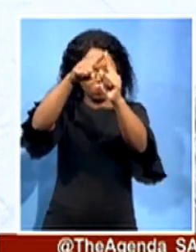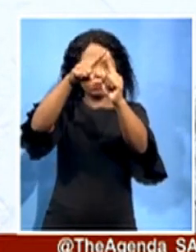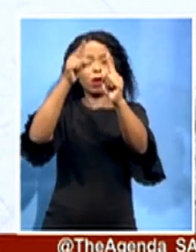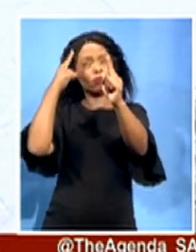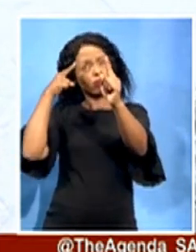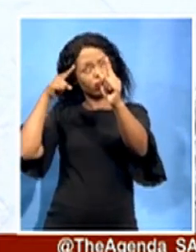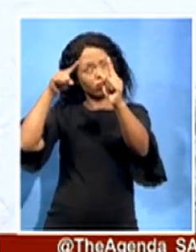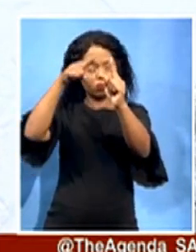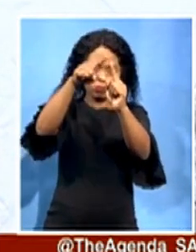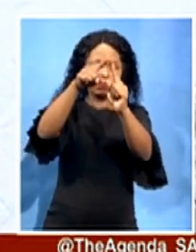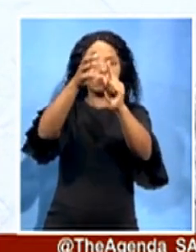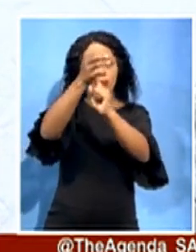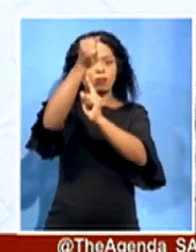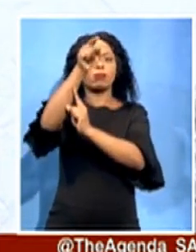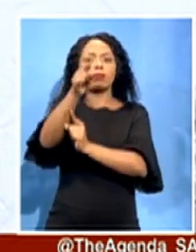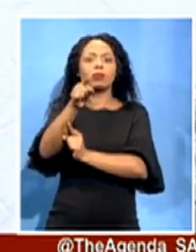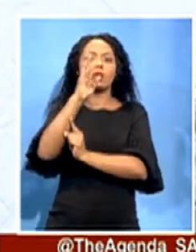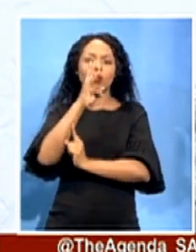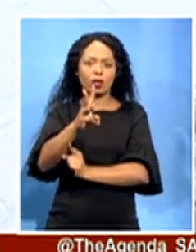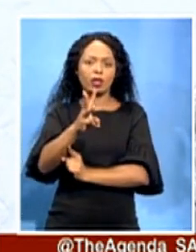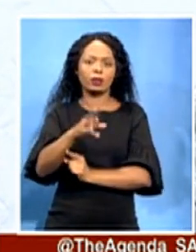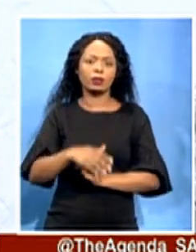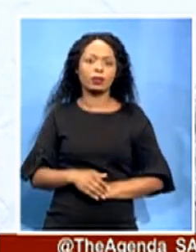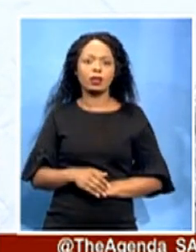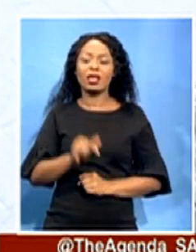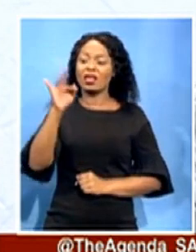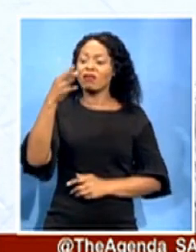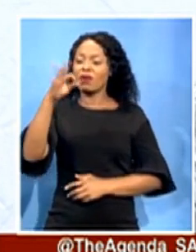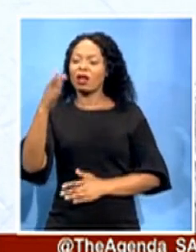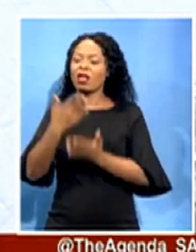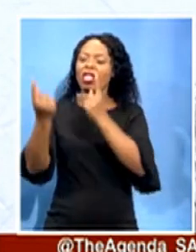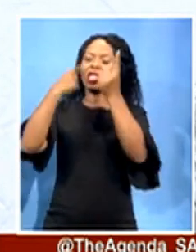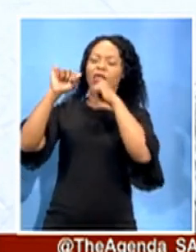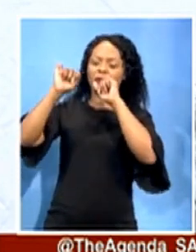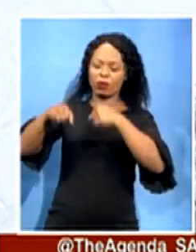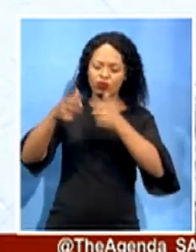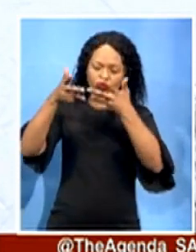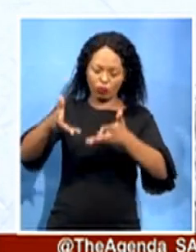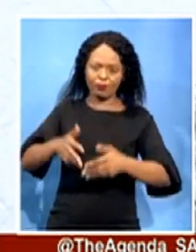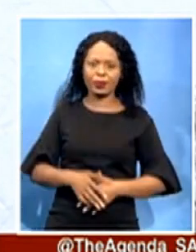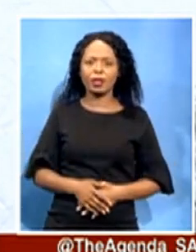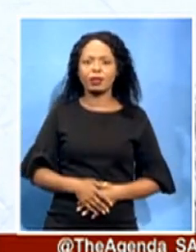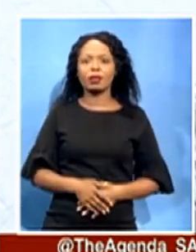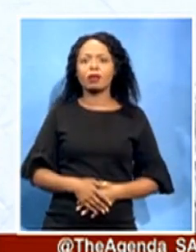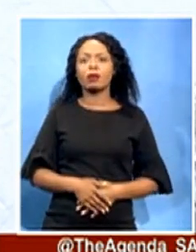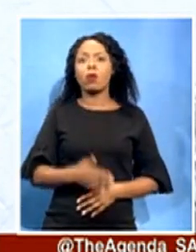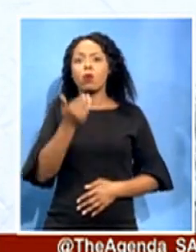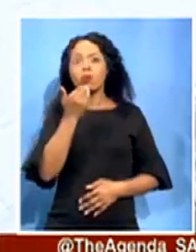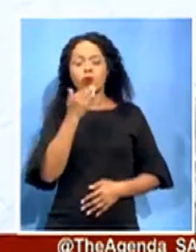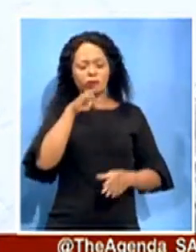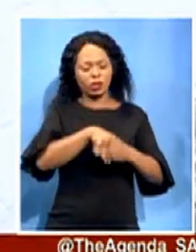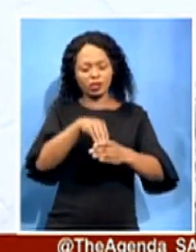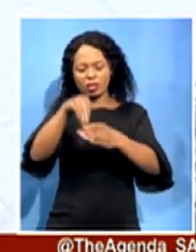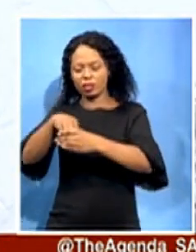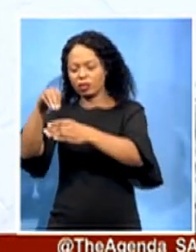where we are right. Those who participate in transgressions will treat you as enemies of the people and will